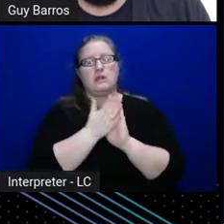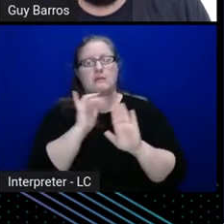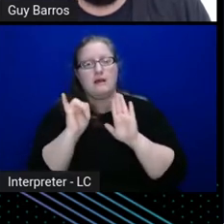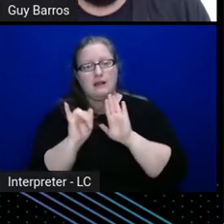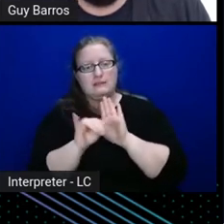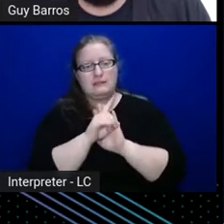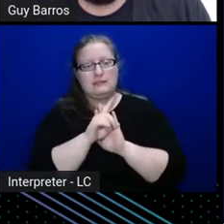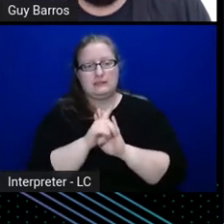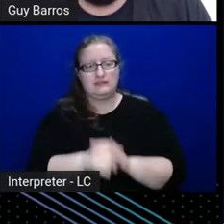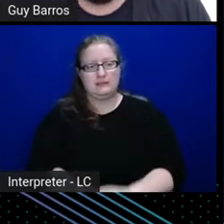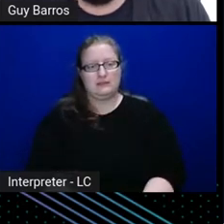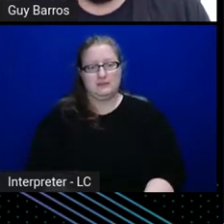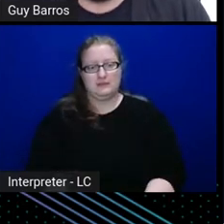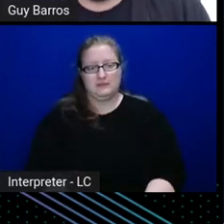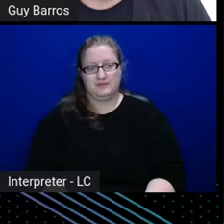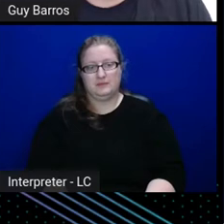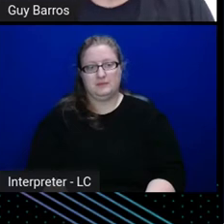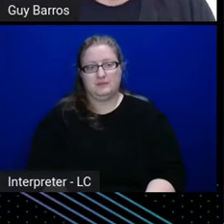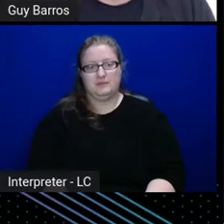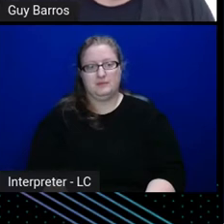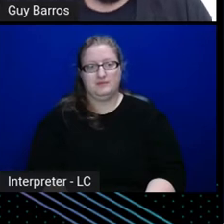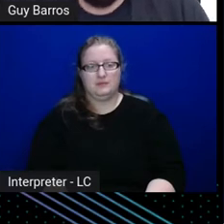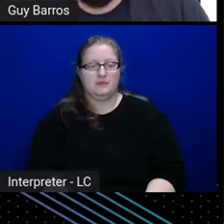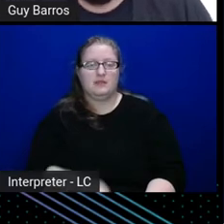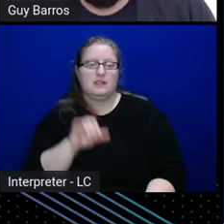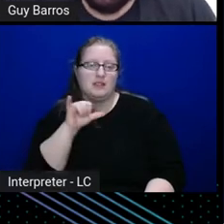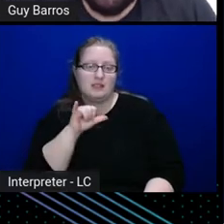identity, let's say we spell this correctly, right,